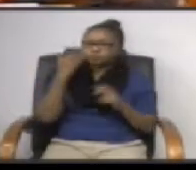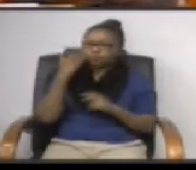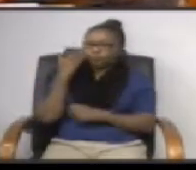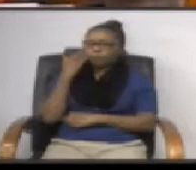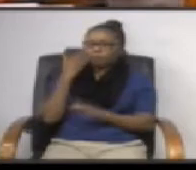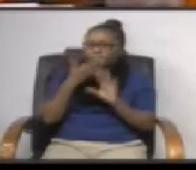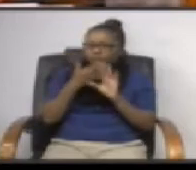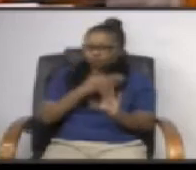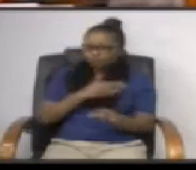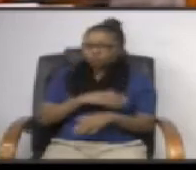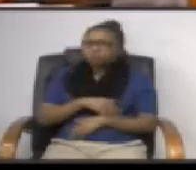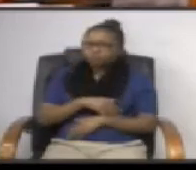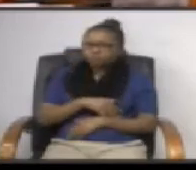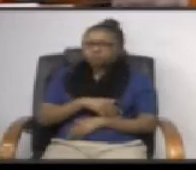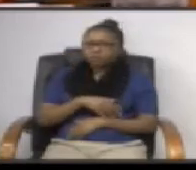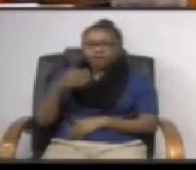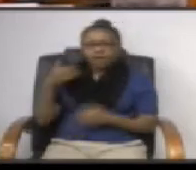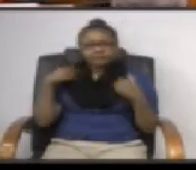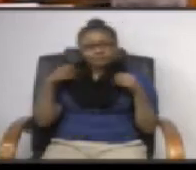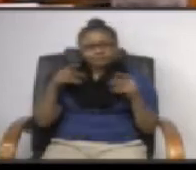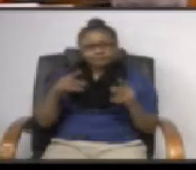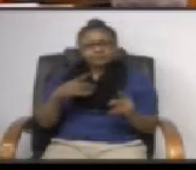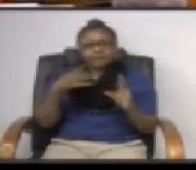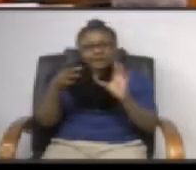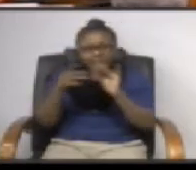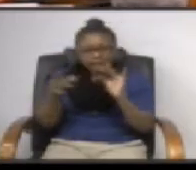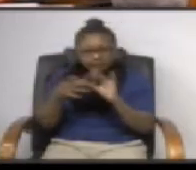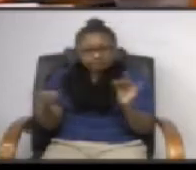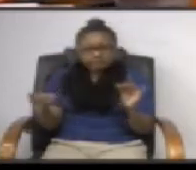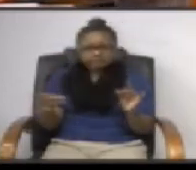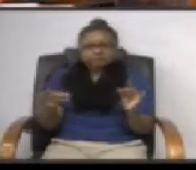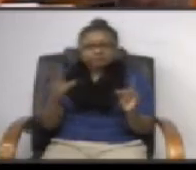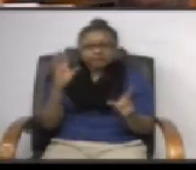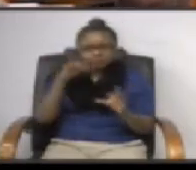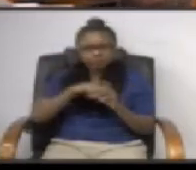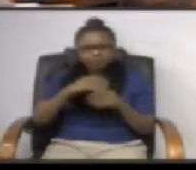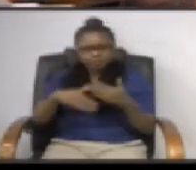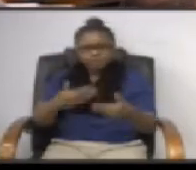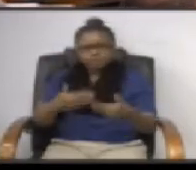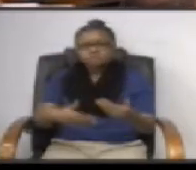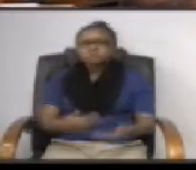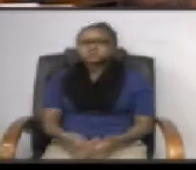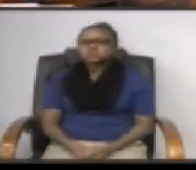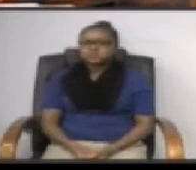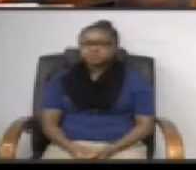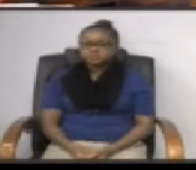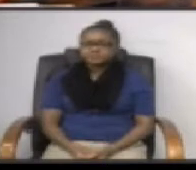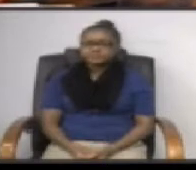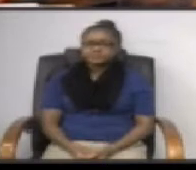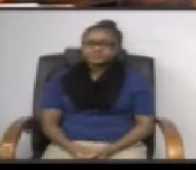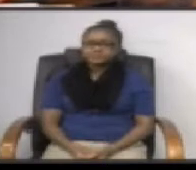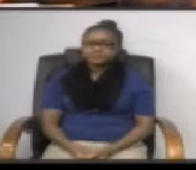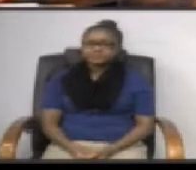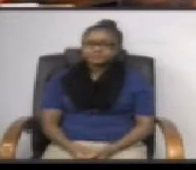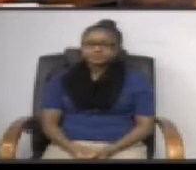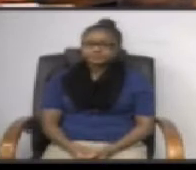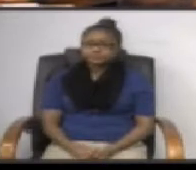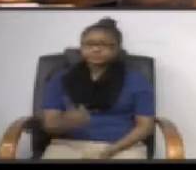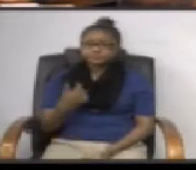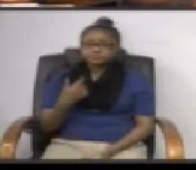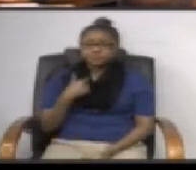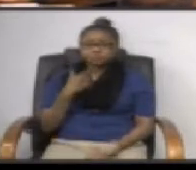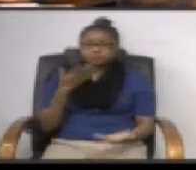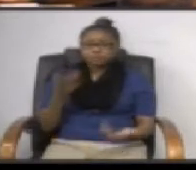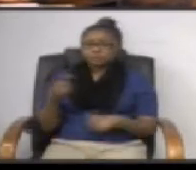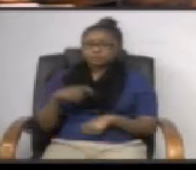notified people should have a chance to comment and be a part of the process and you know i just happened to be